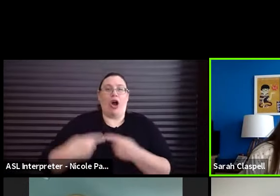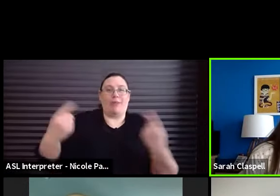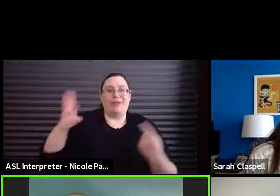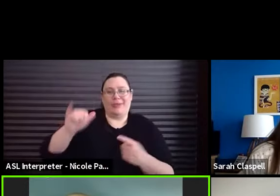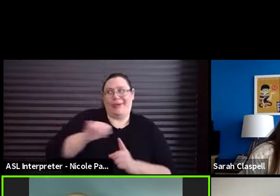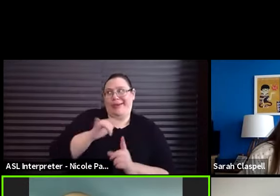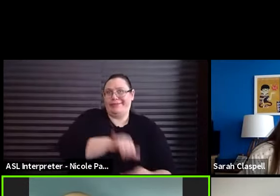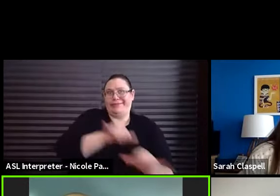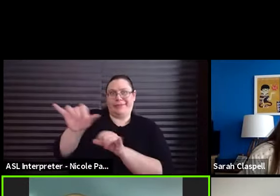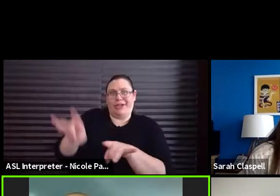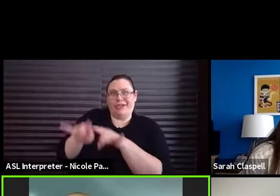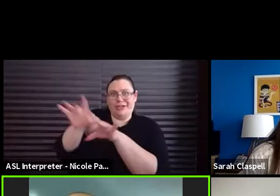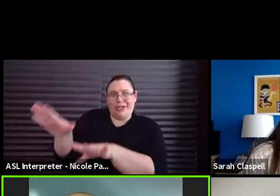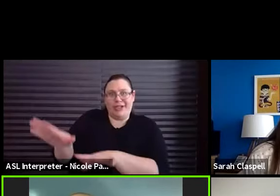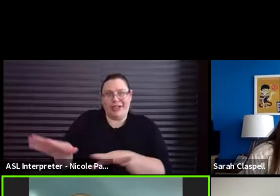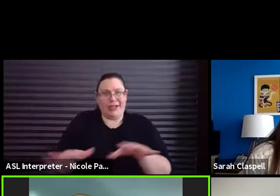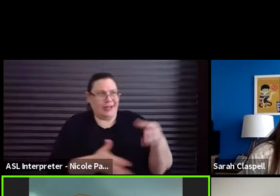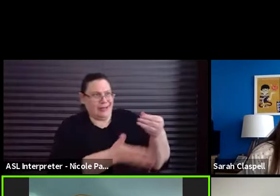Not cheap.